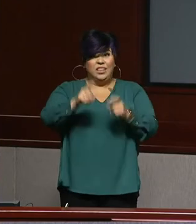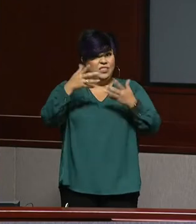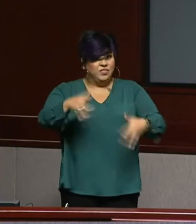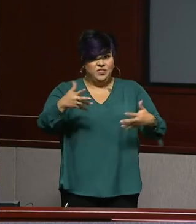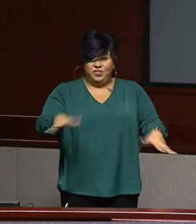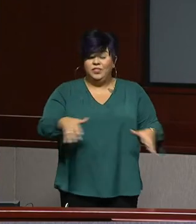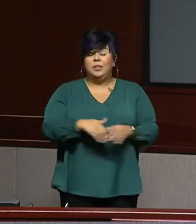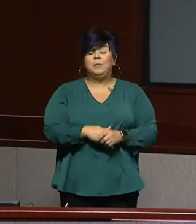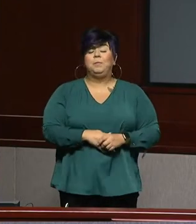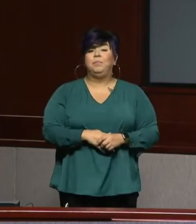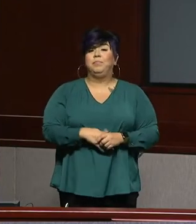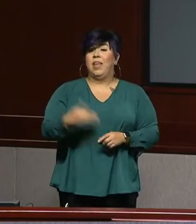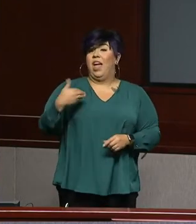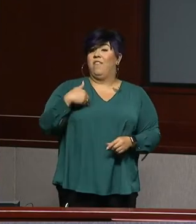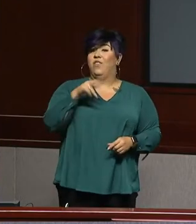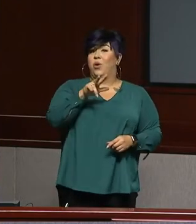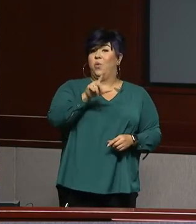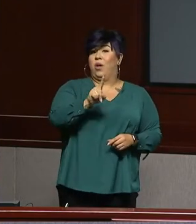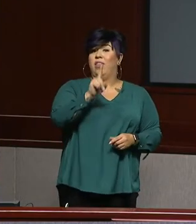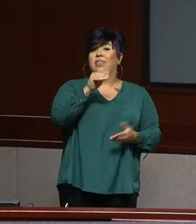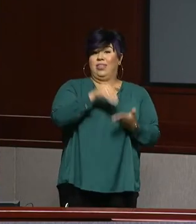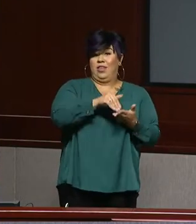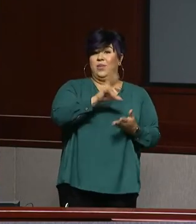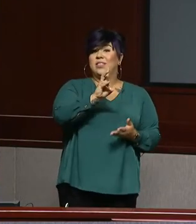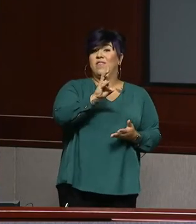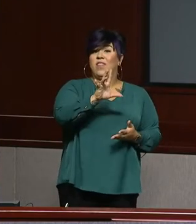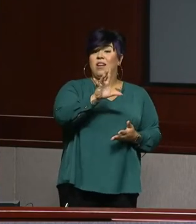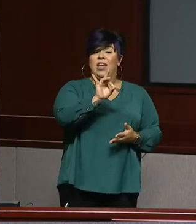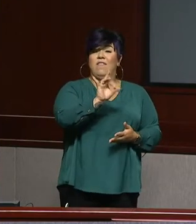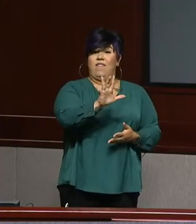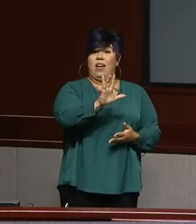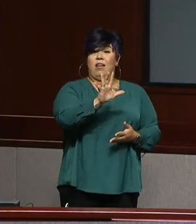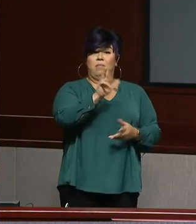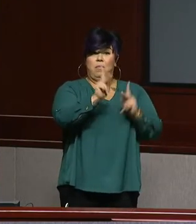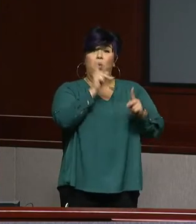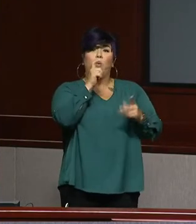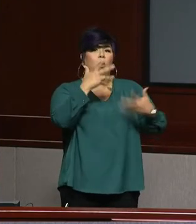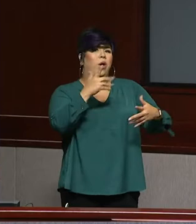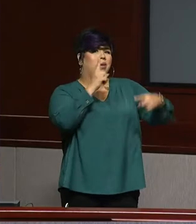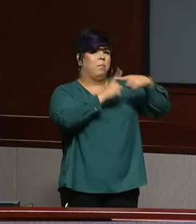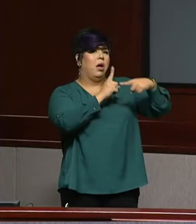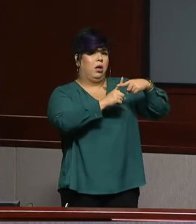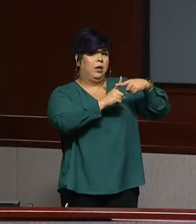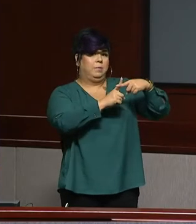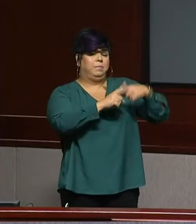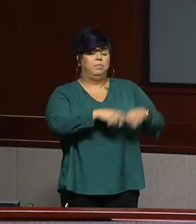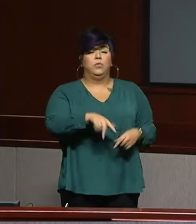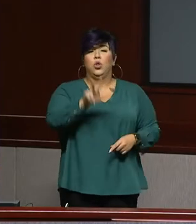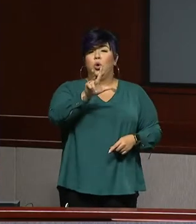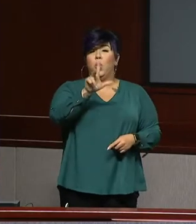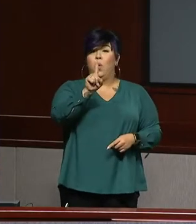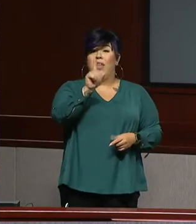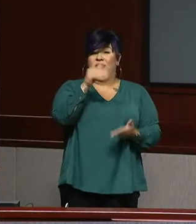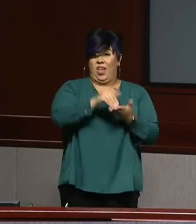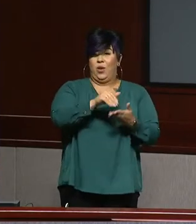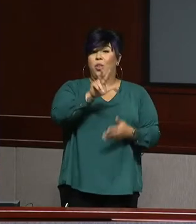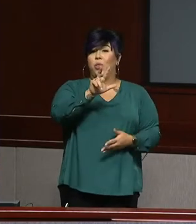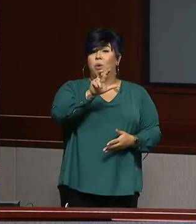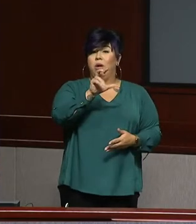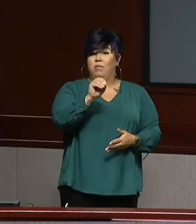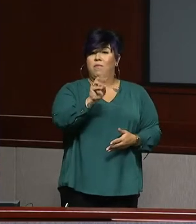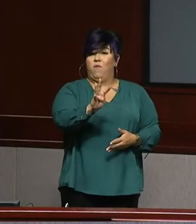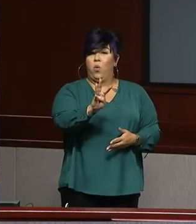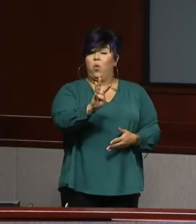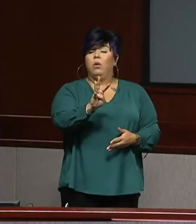date we have had 31,785 test positive. 31,304